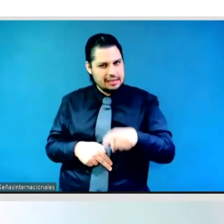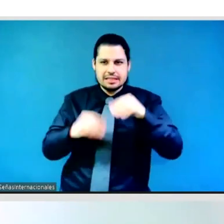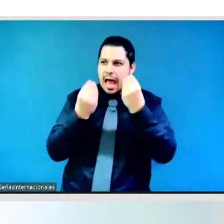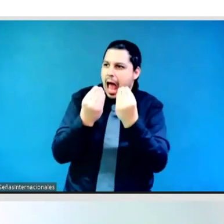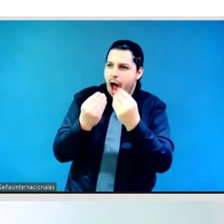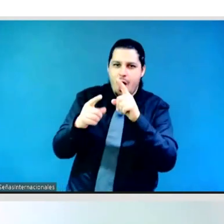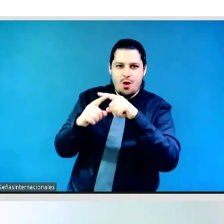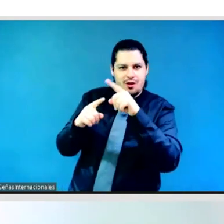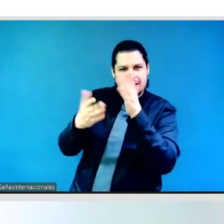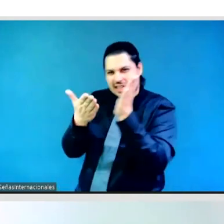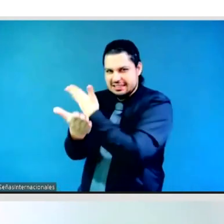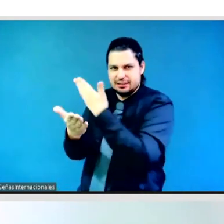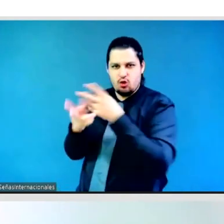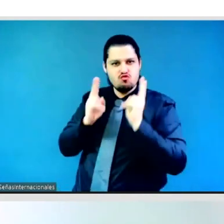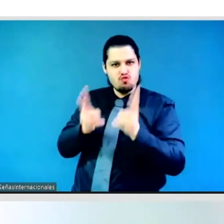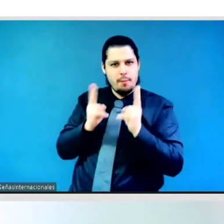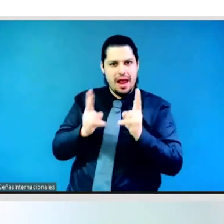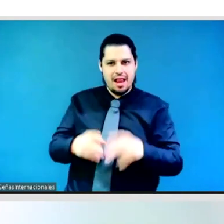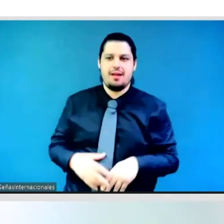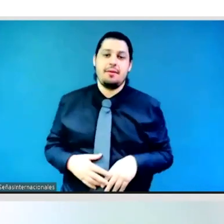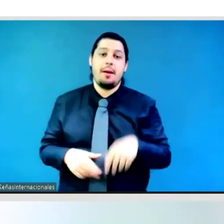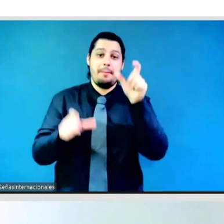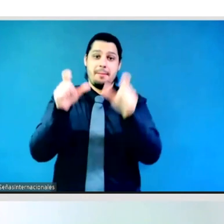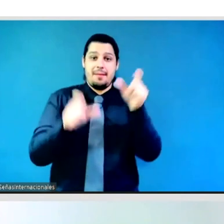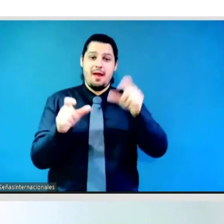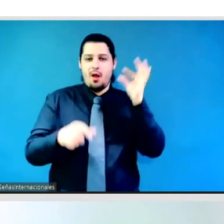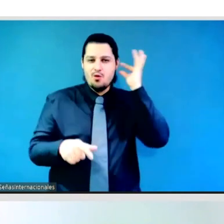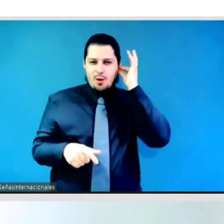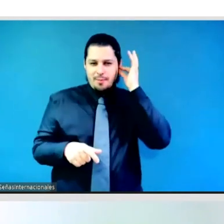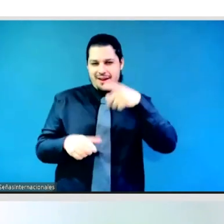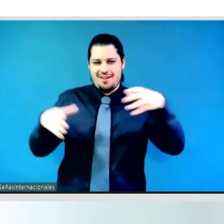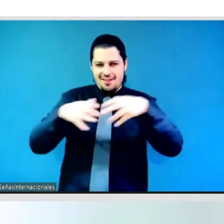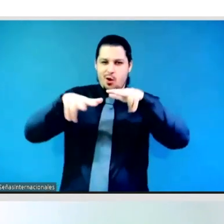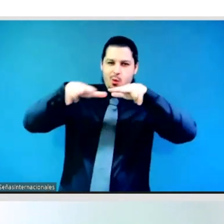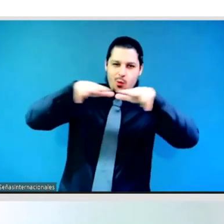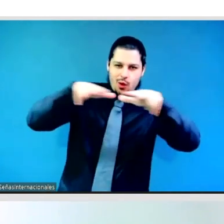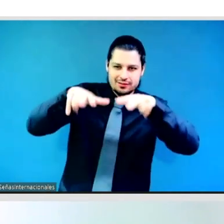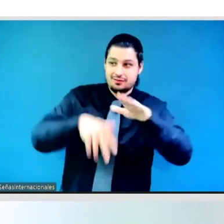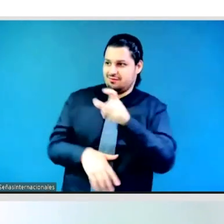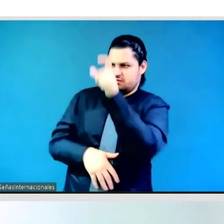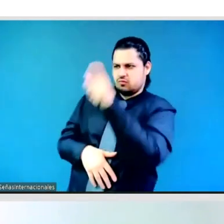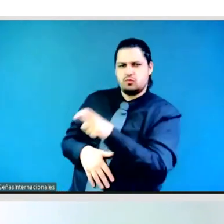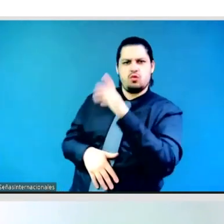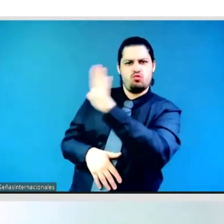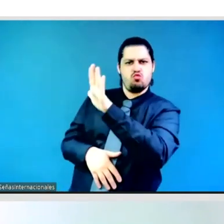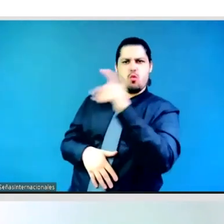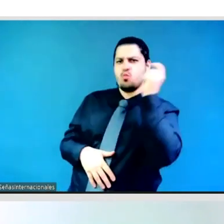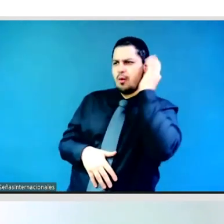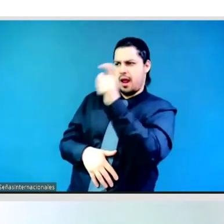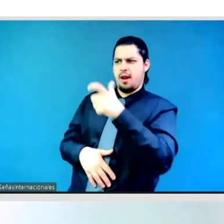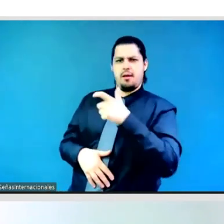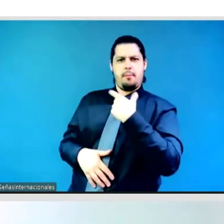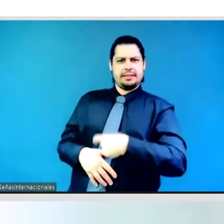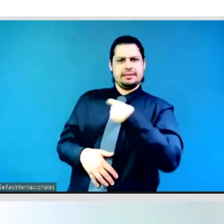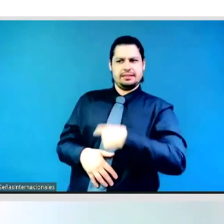you know, of decision making areas of life, so to speak. So we speak to access, participation, transformation,